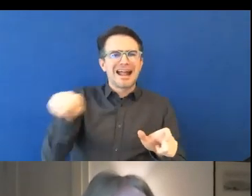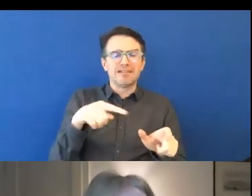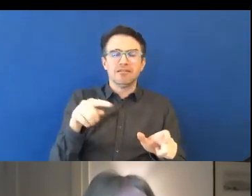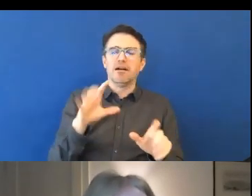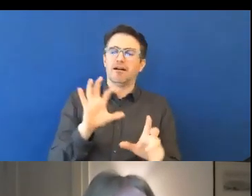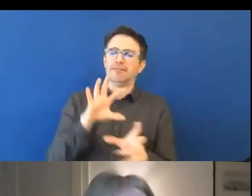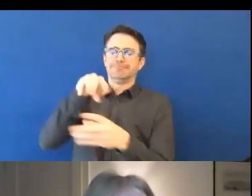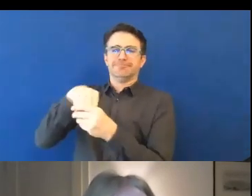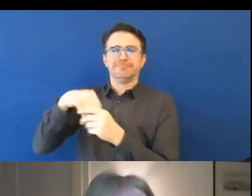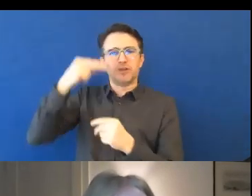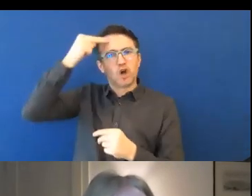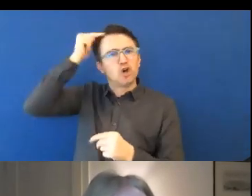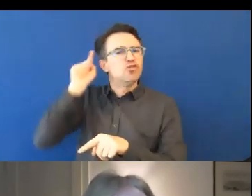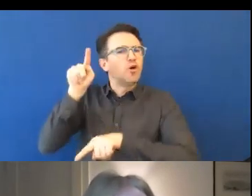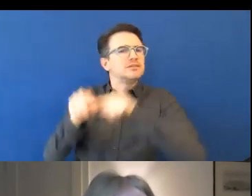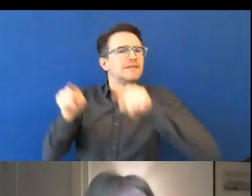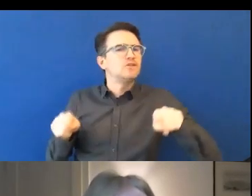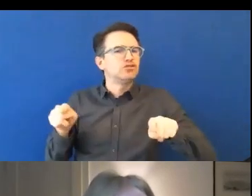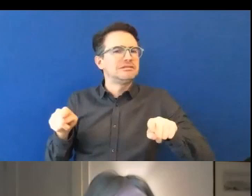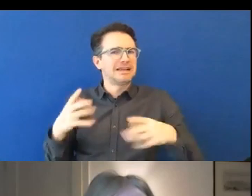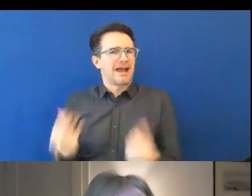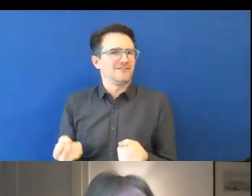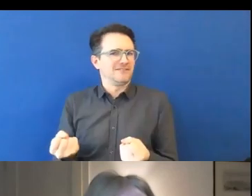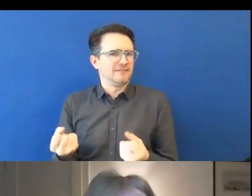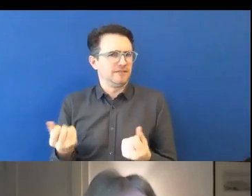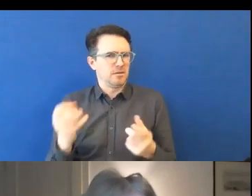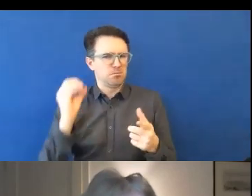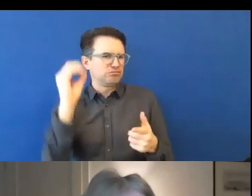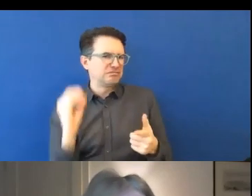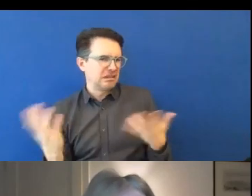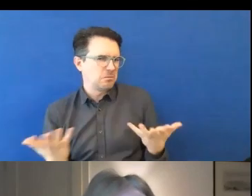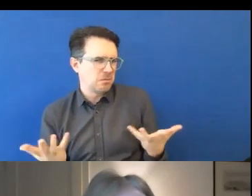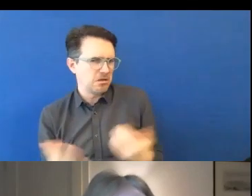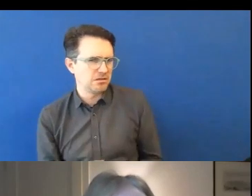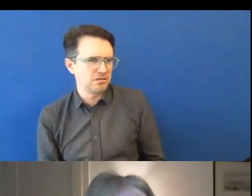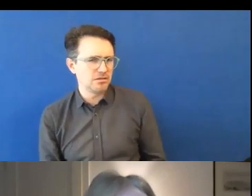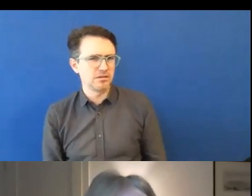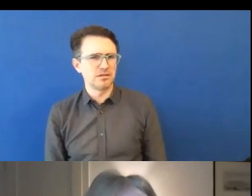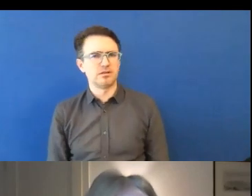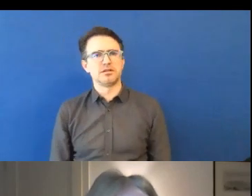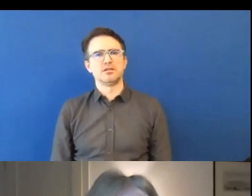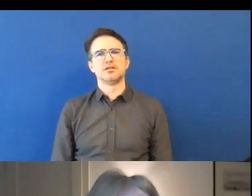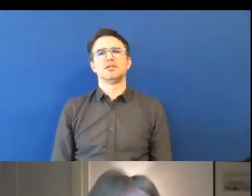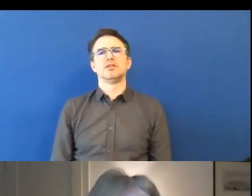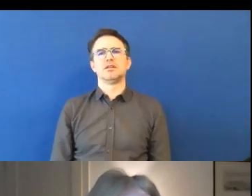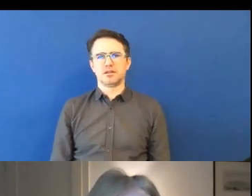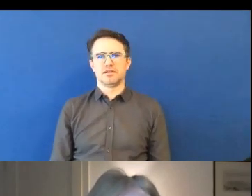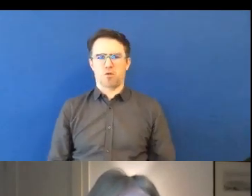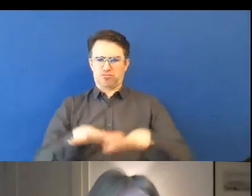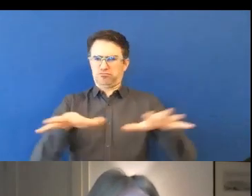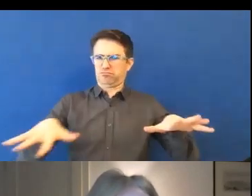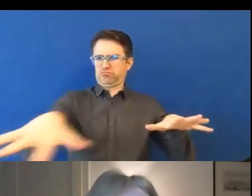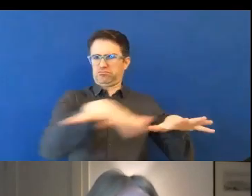diversity of neurological profile. But in terms of neurominorities, we think one to two percent of the population is autistic,